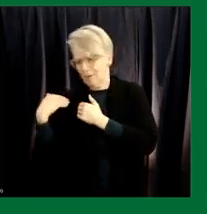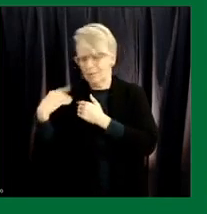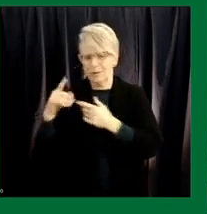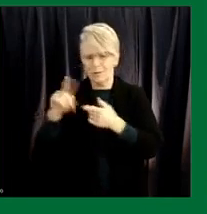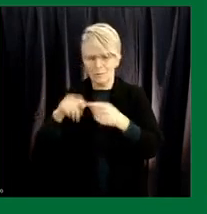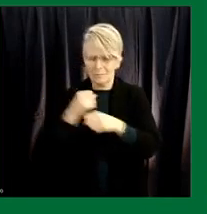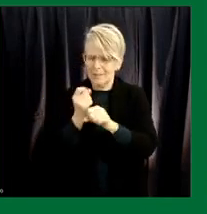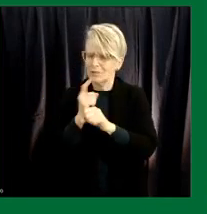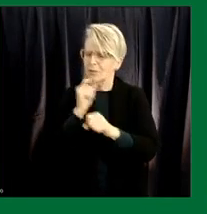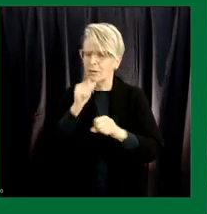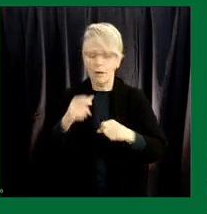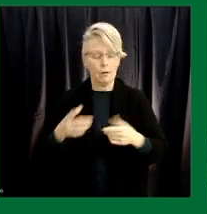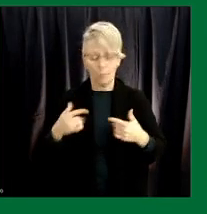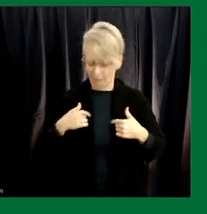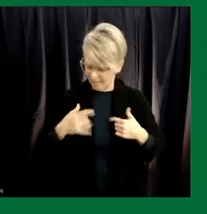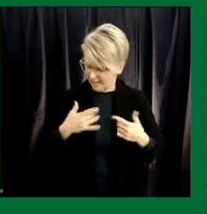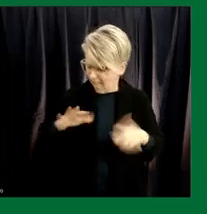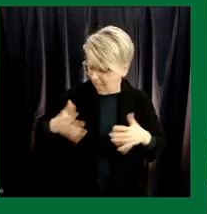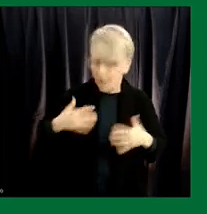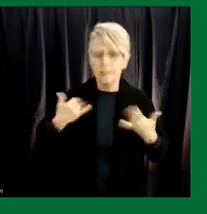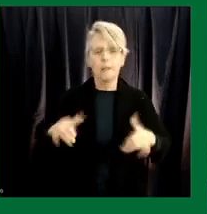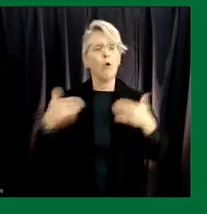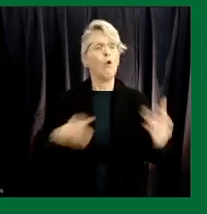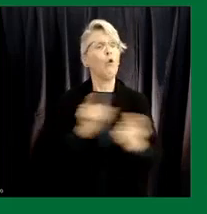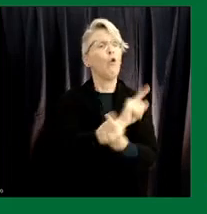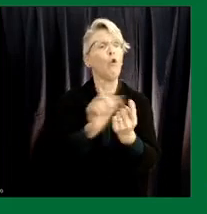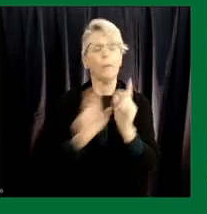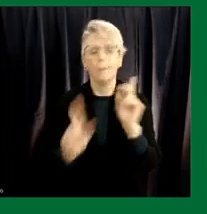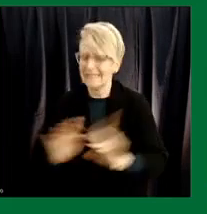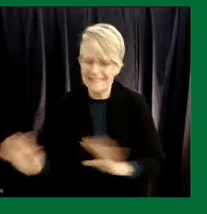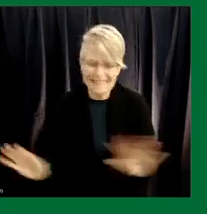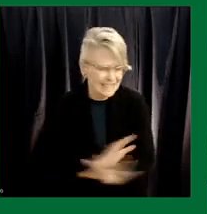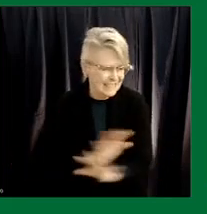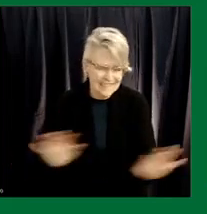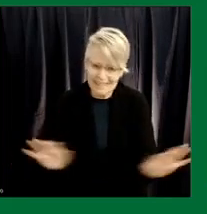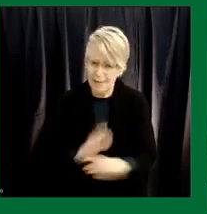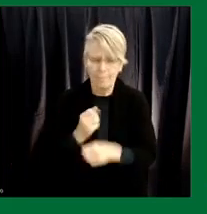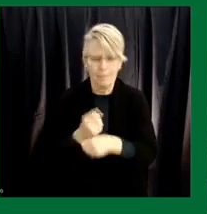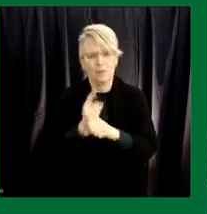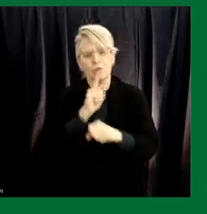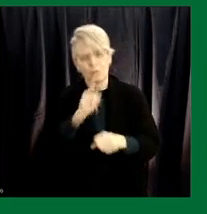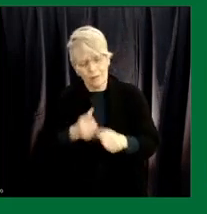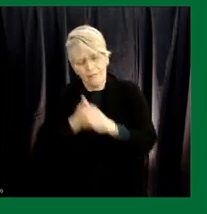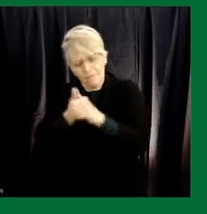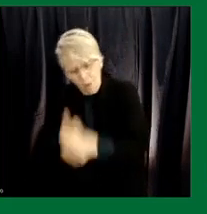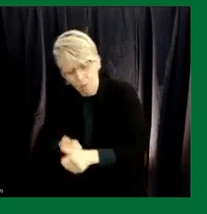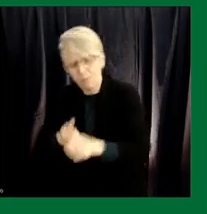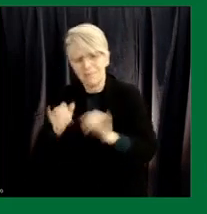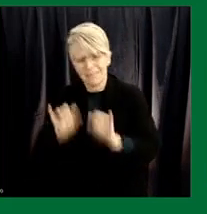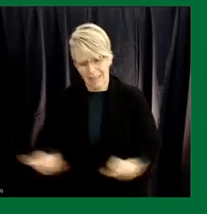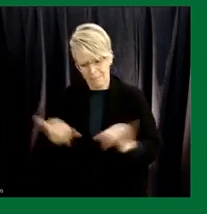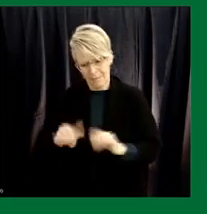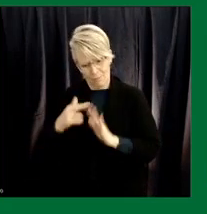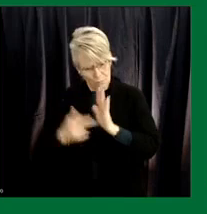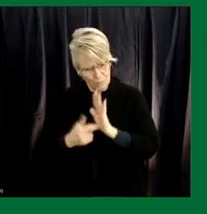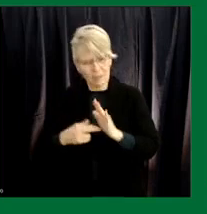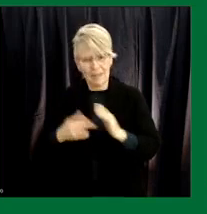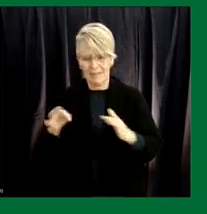uh any covid transmission rates low including any way of concern that may you know